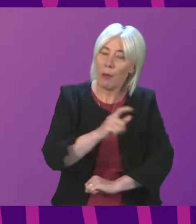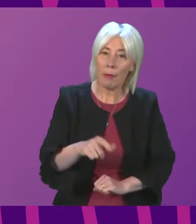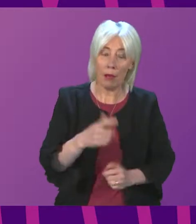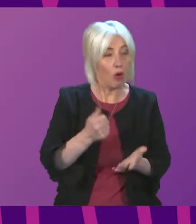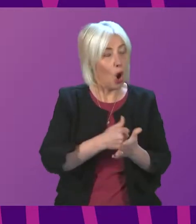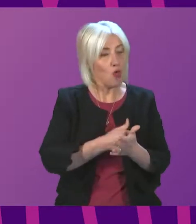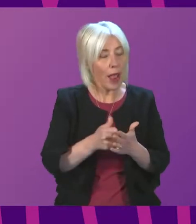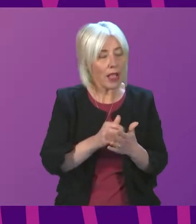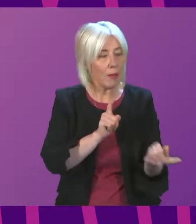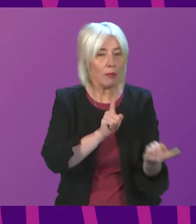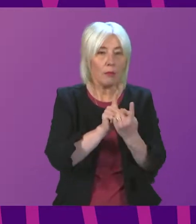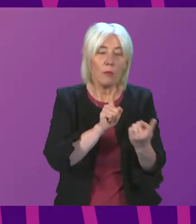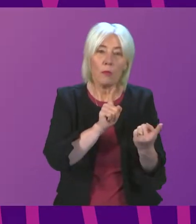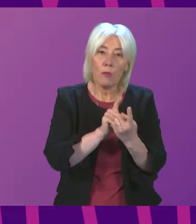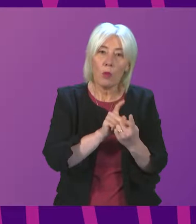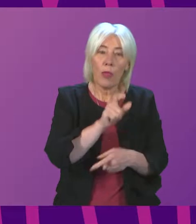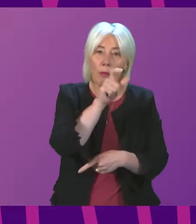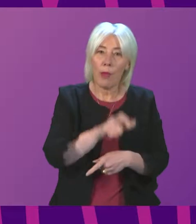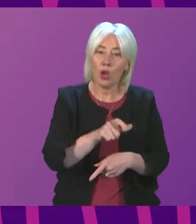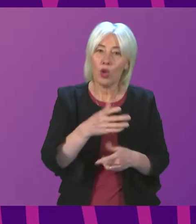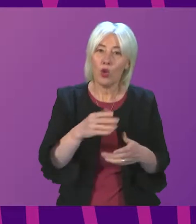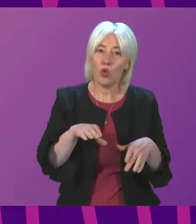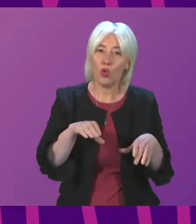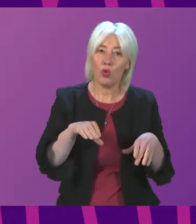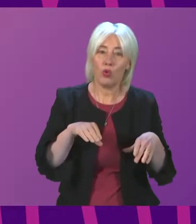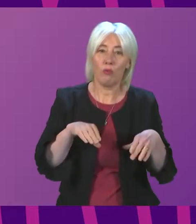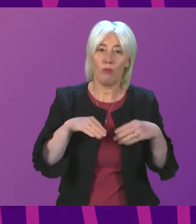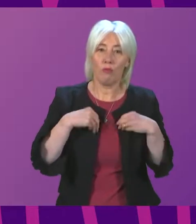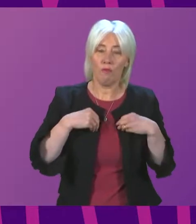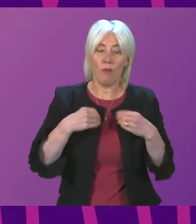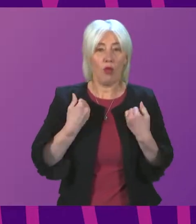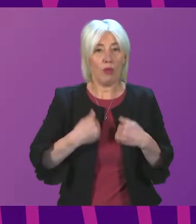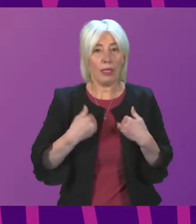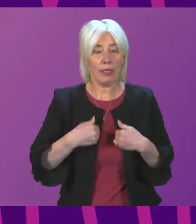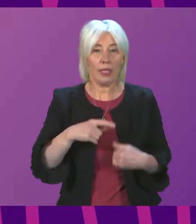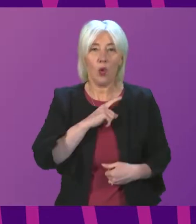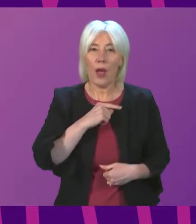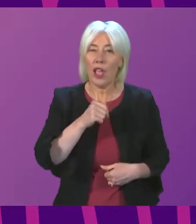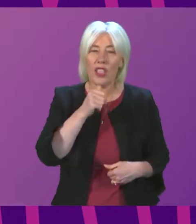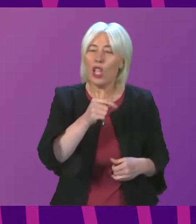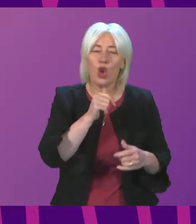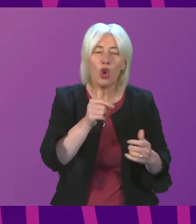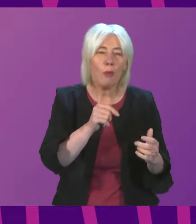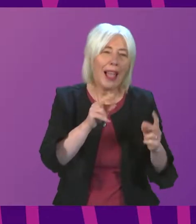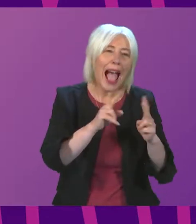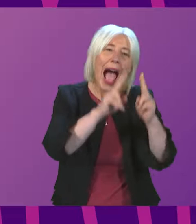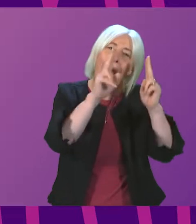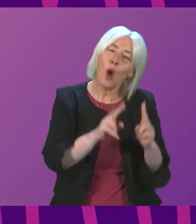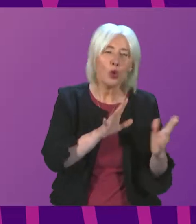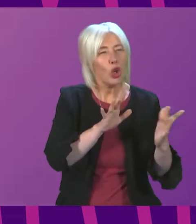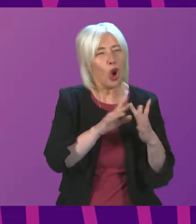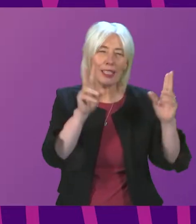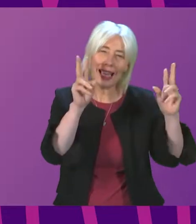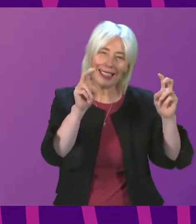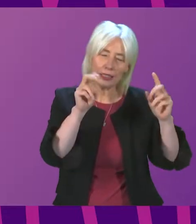regular close contact with an immunosuppressed person because they are not classed as a household contact. I'm sure the First